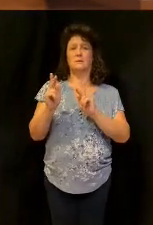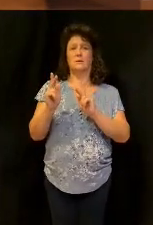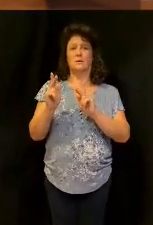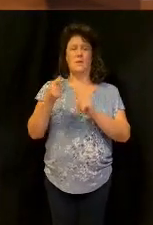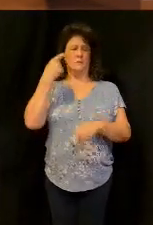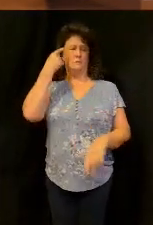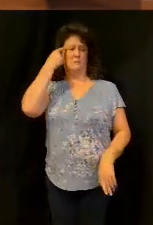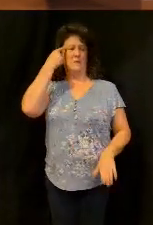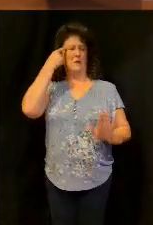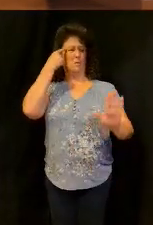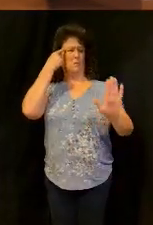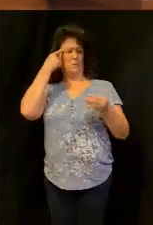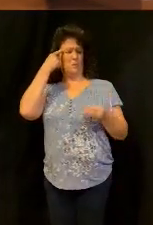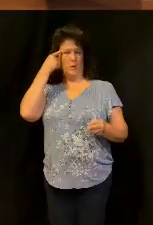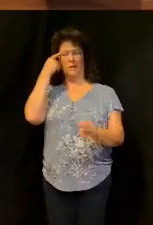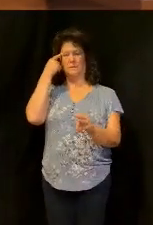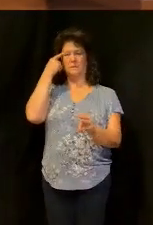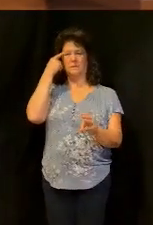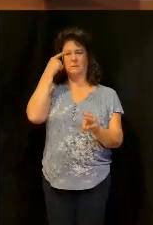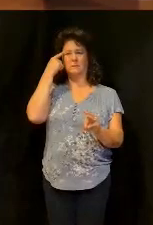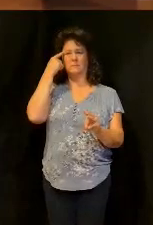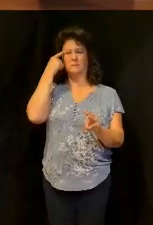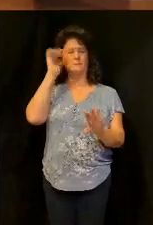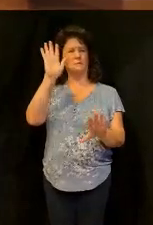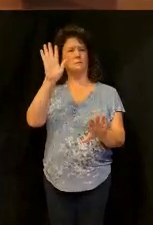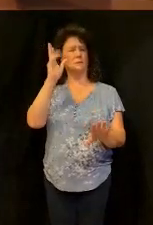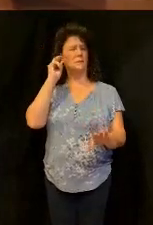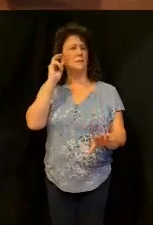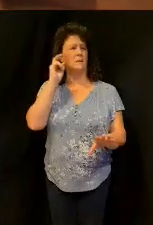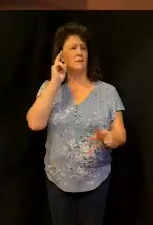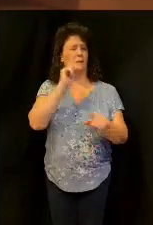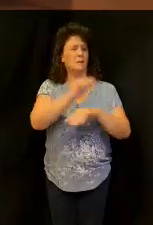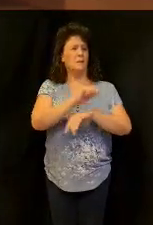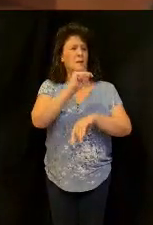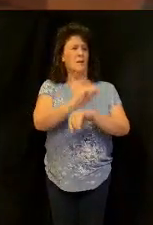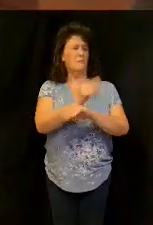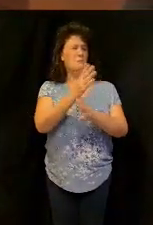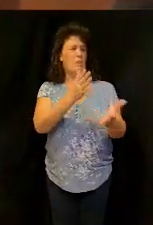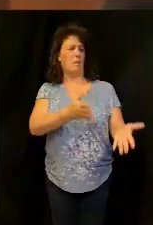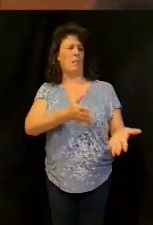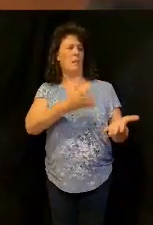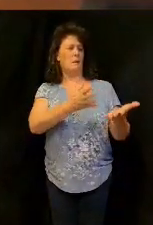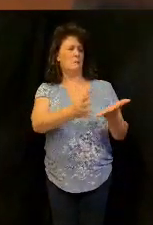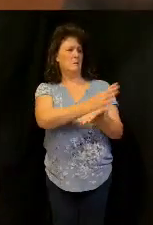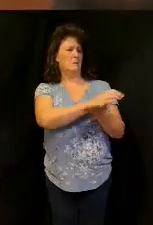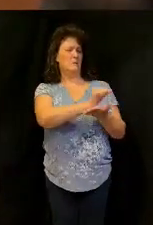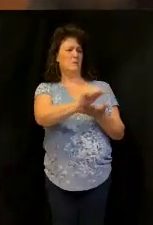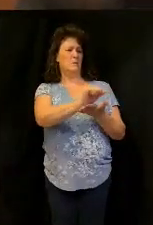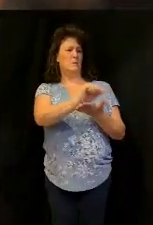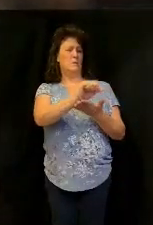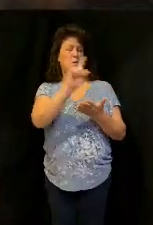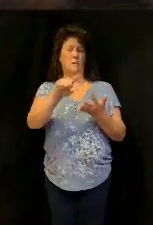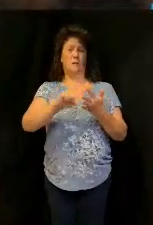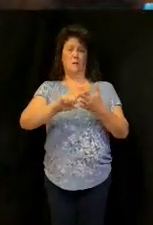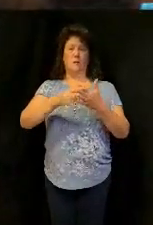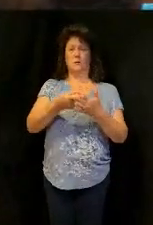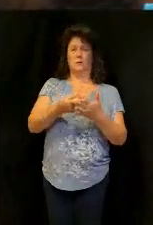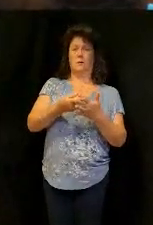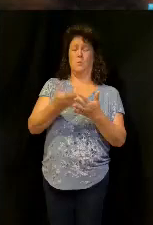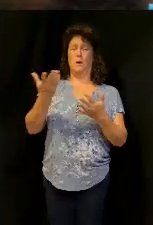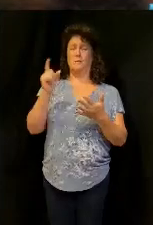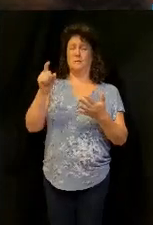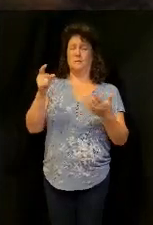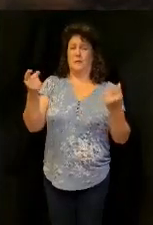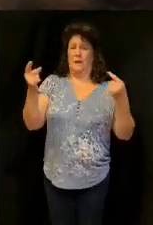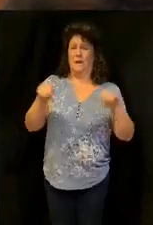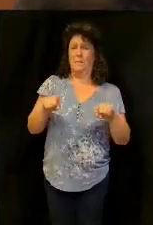consider your ways, he said, listen, the temple is lying in ruins, you need to begin to do what you need to do, begin